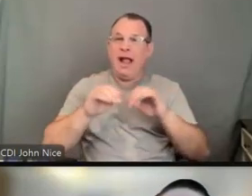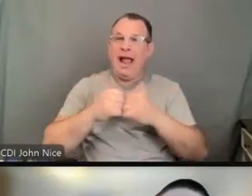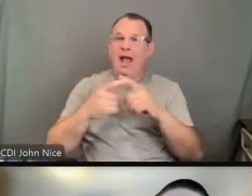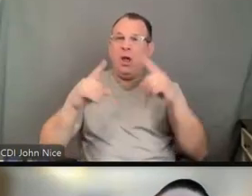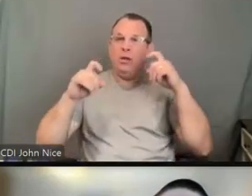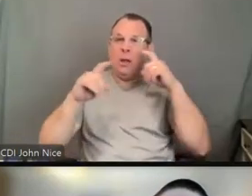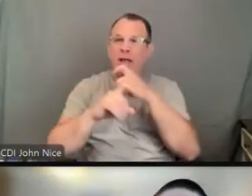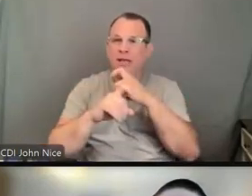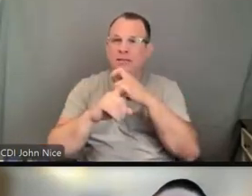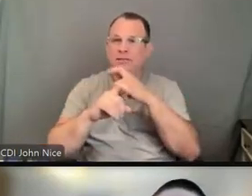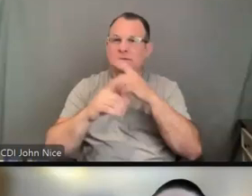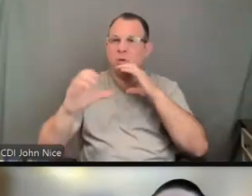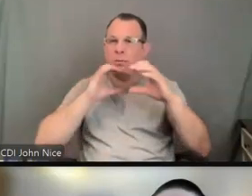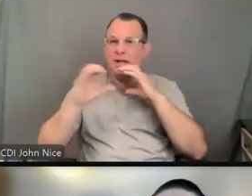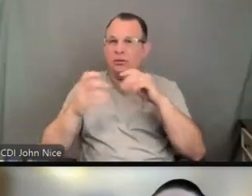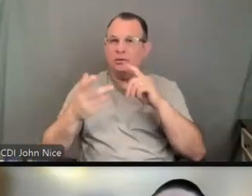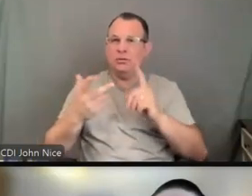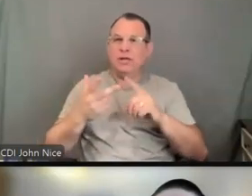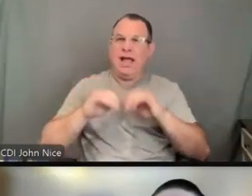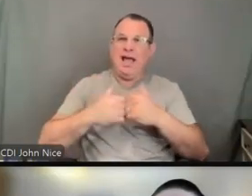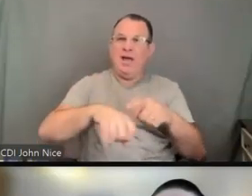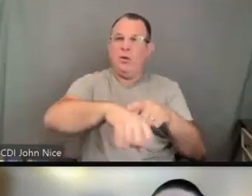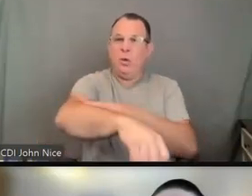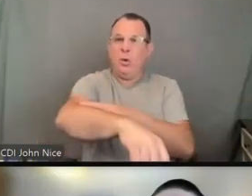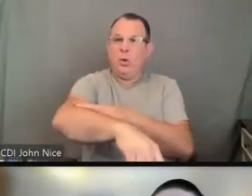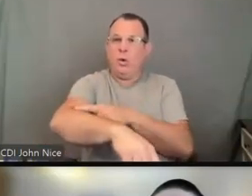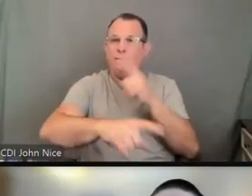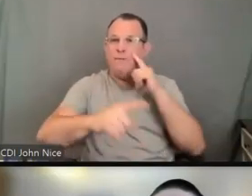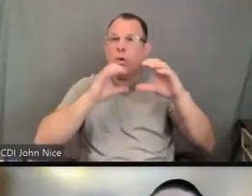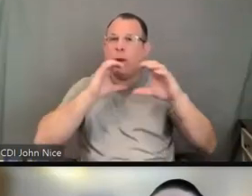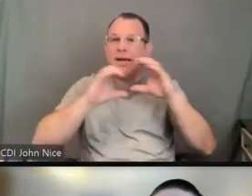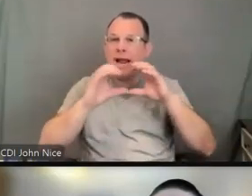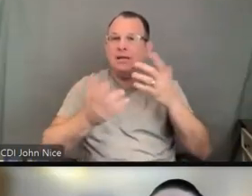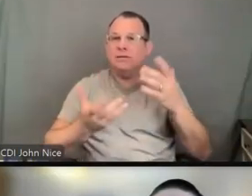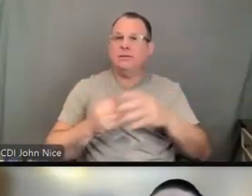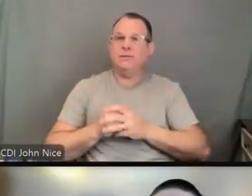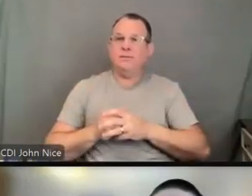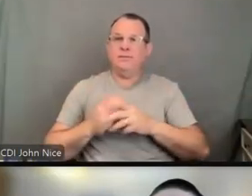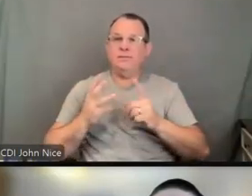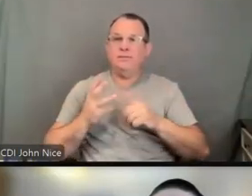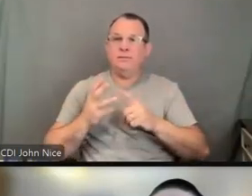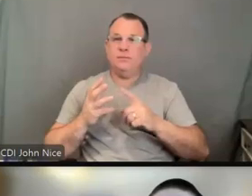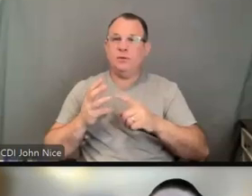it, the ability, the person's ability to communicate.